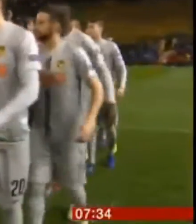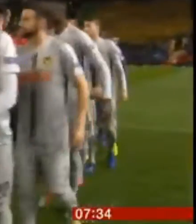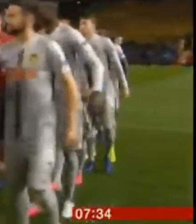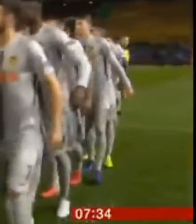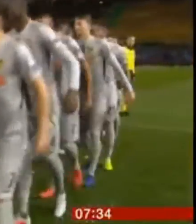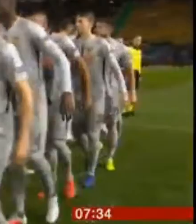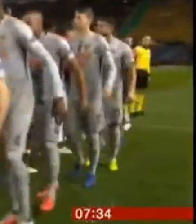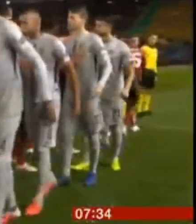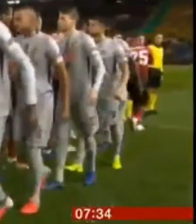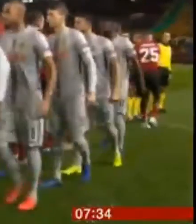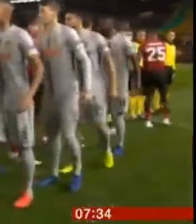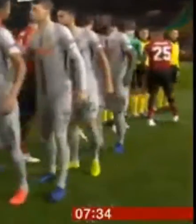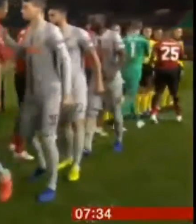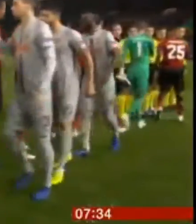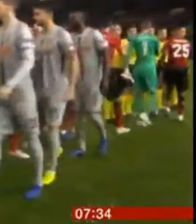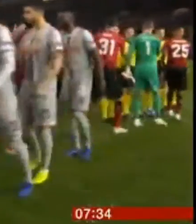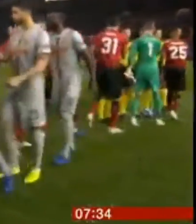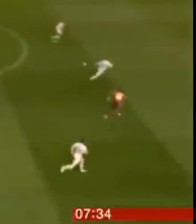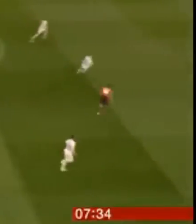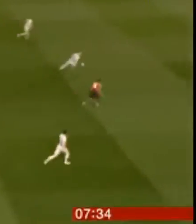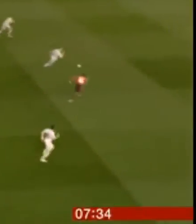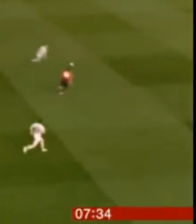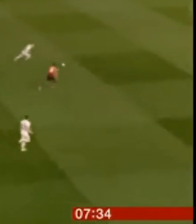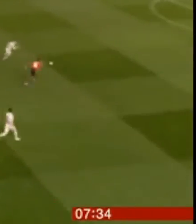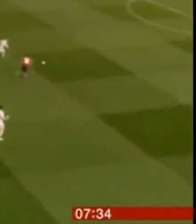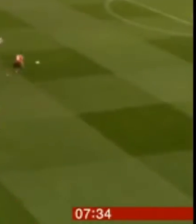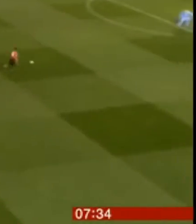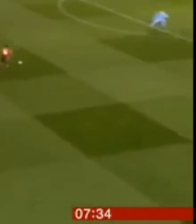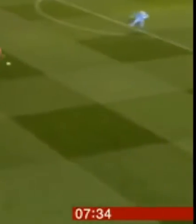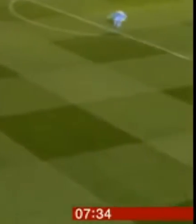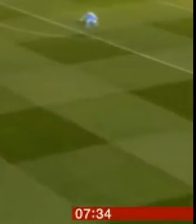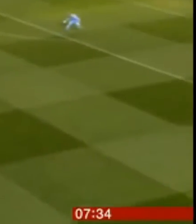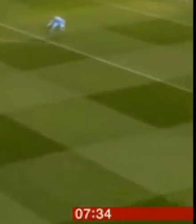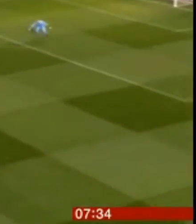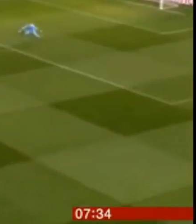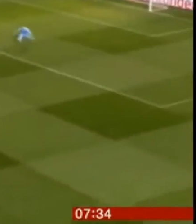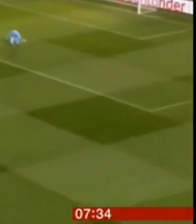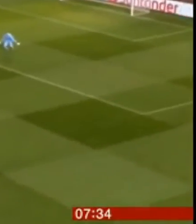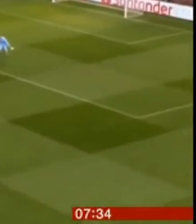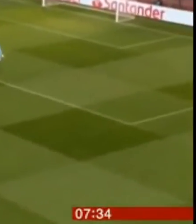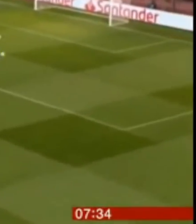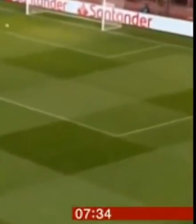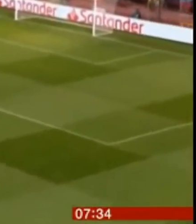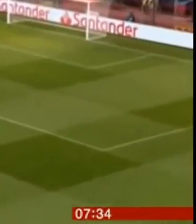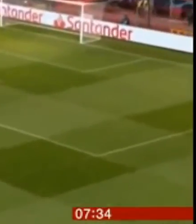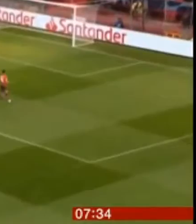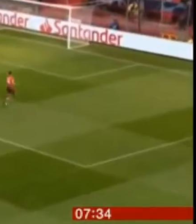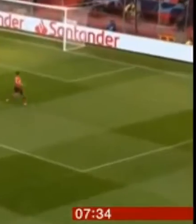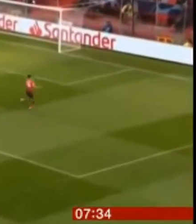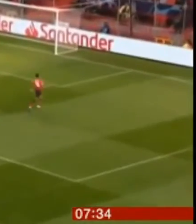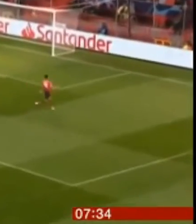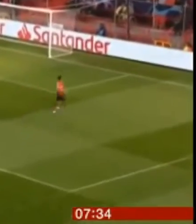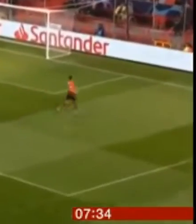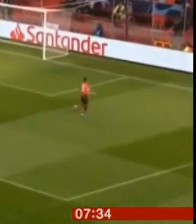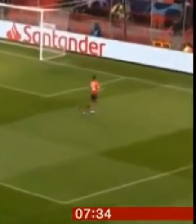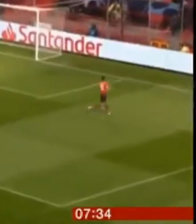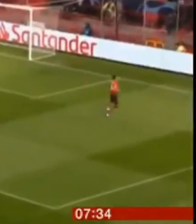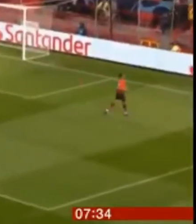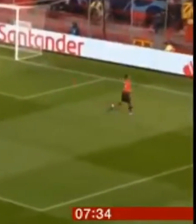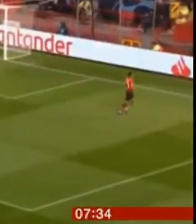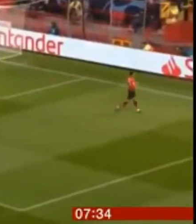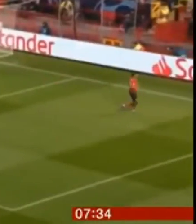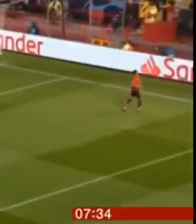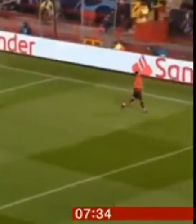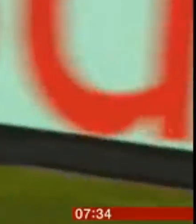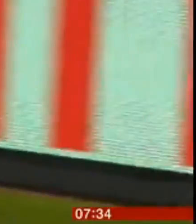chance to recapture their old habit of winning. Though Marcus Rashford quickly showcased United's more recent trend, failing to